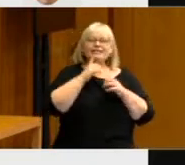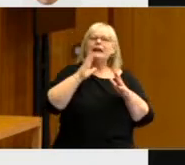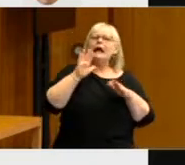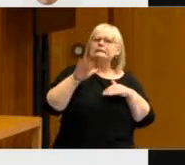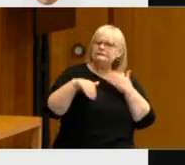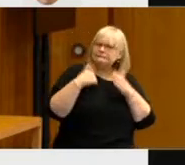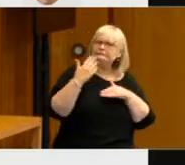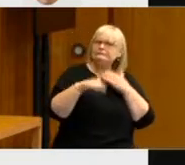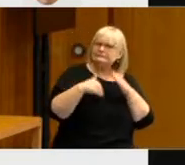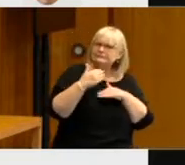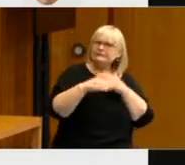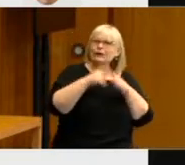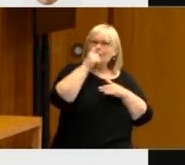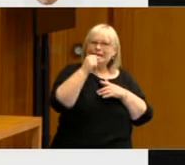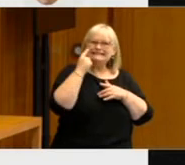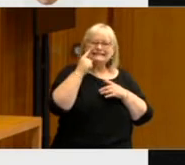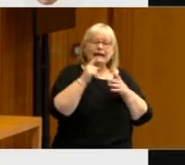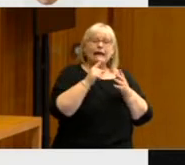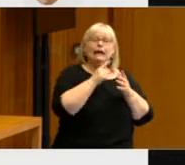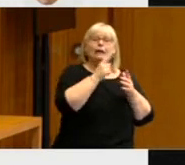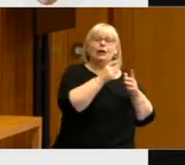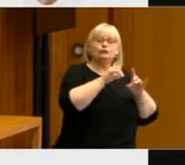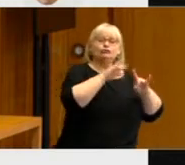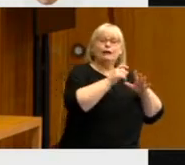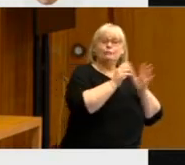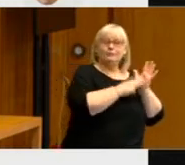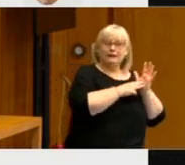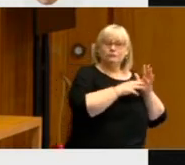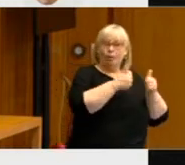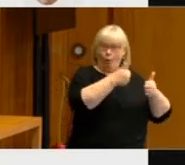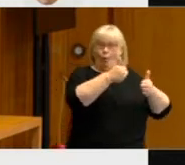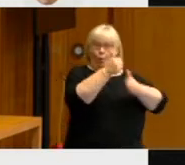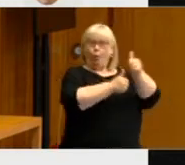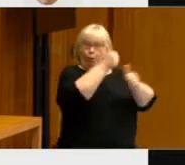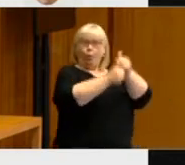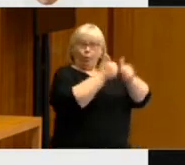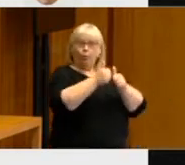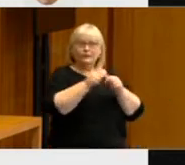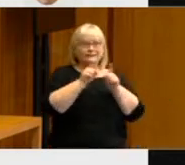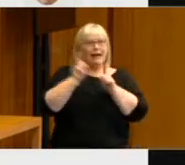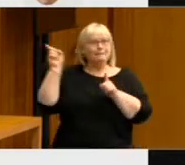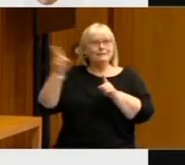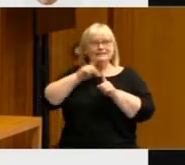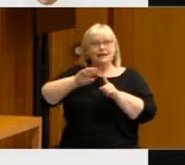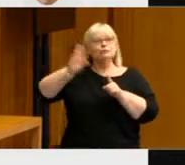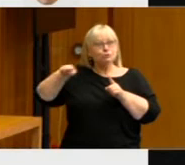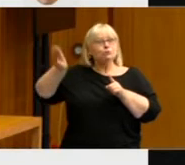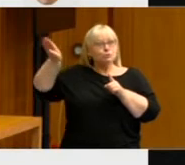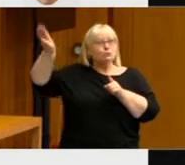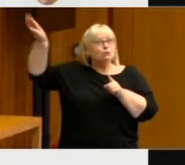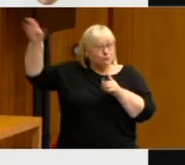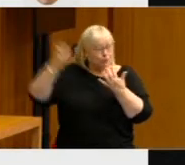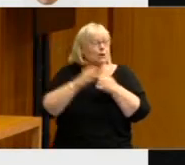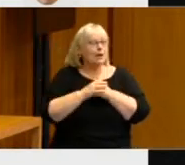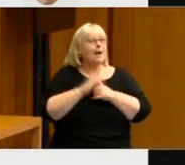you can see that support for Scott Morrison has remained exceptionally high throughout the pandemic, whereas